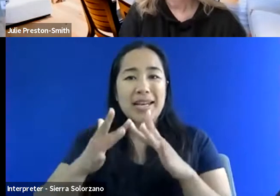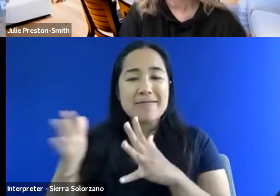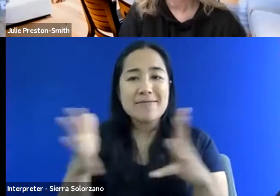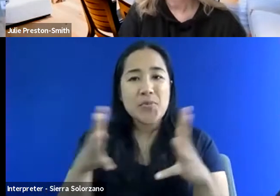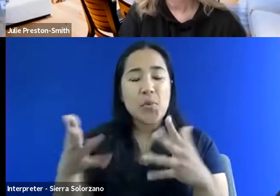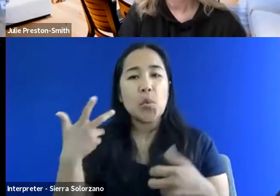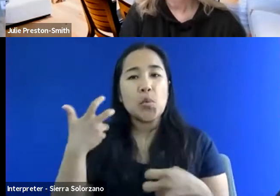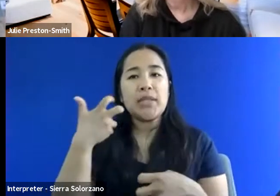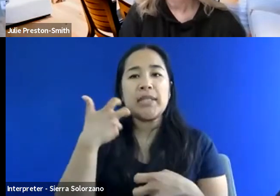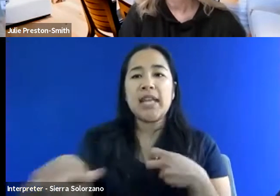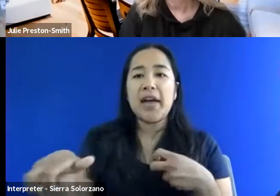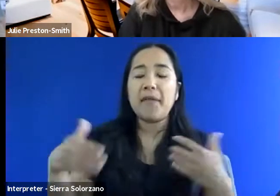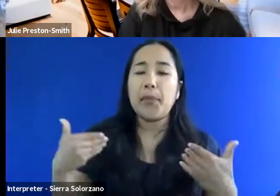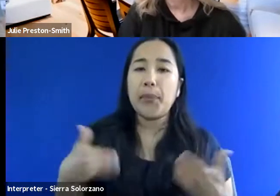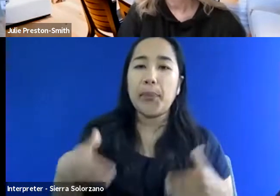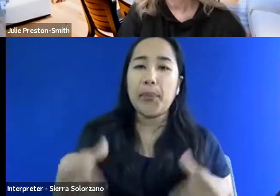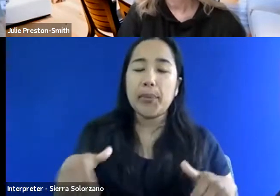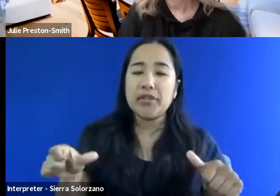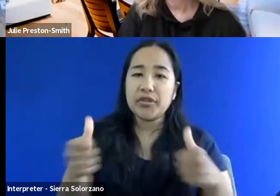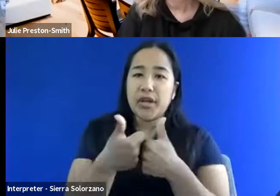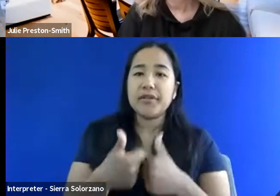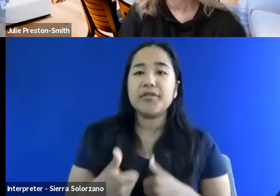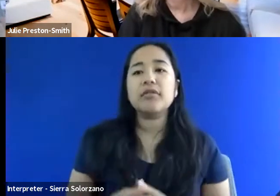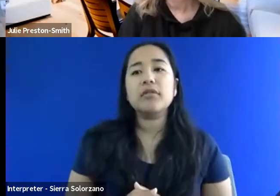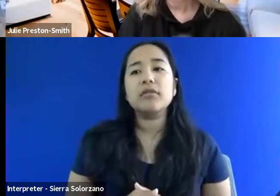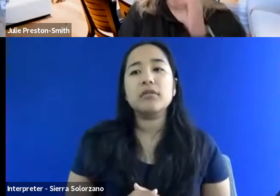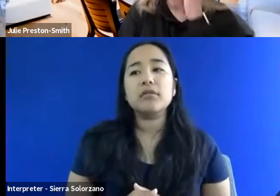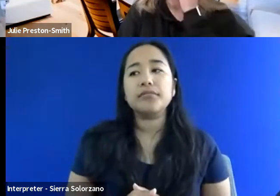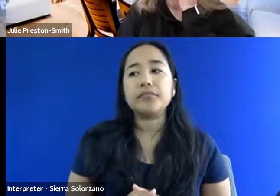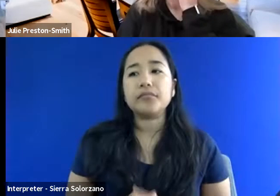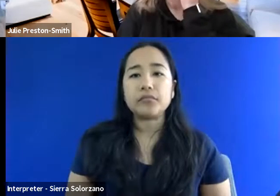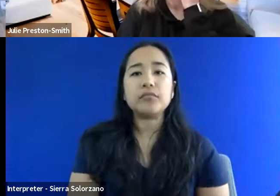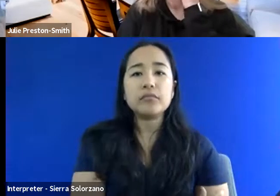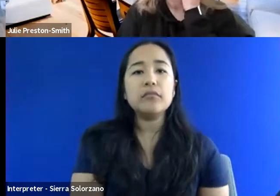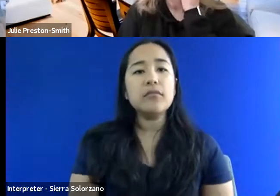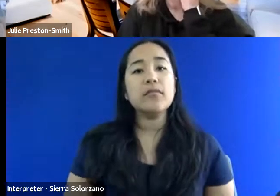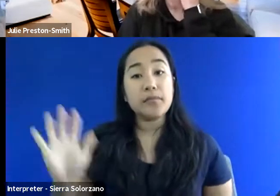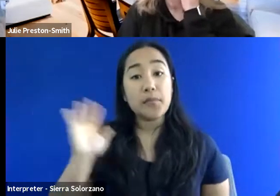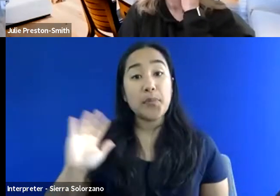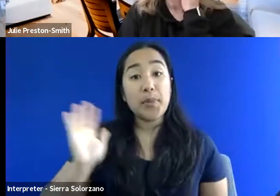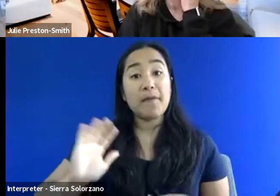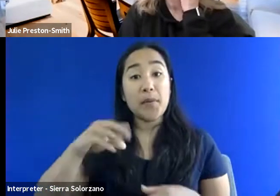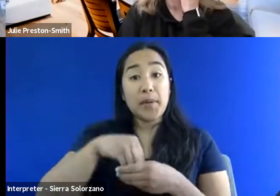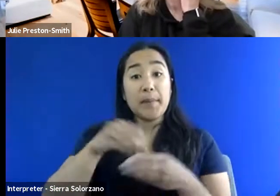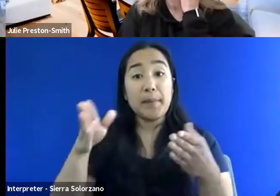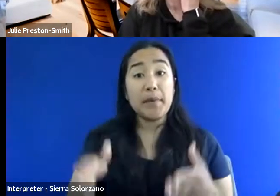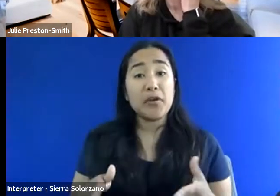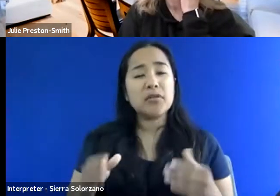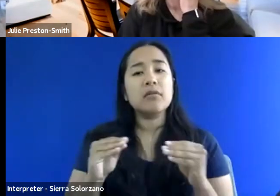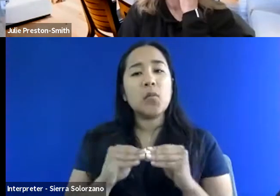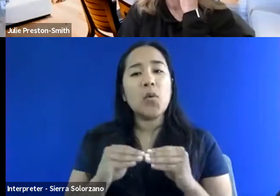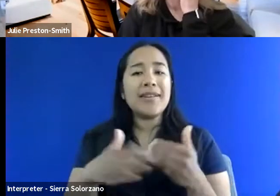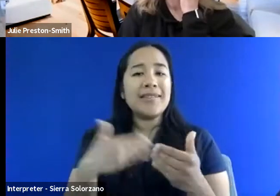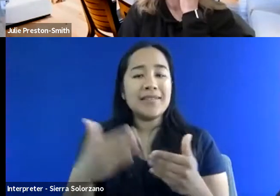It's, it's so difficult. Um, I think that like in person, when I was at the, um, working with students at the juvenile justice center, was much easier to